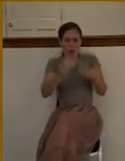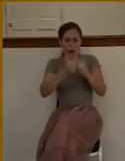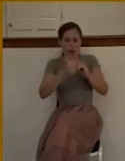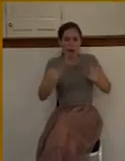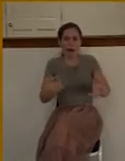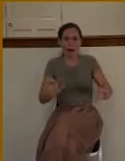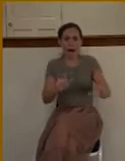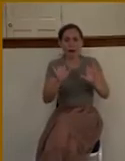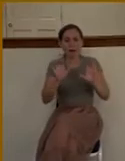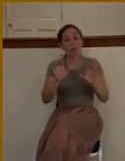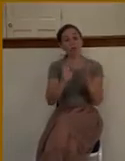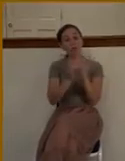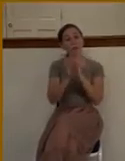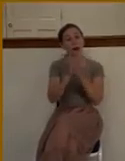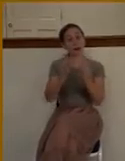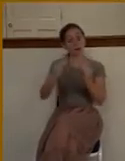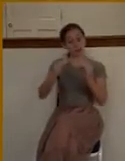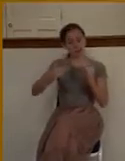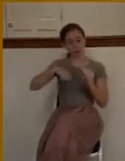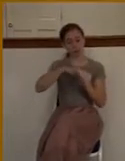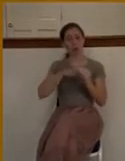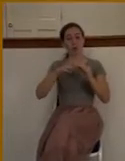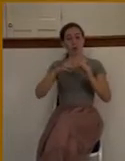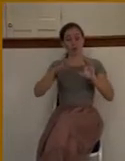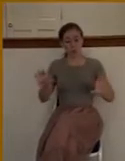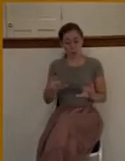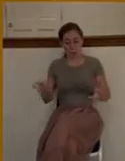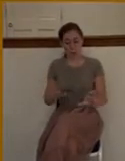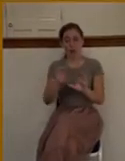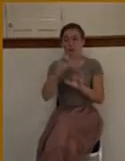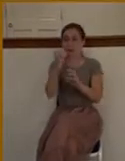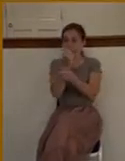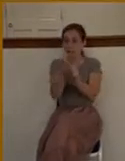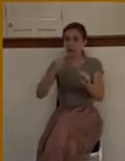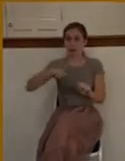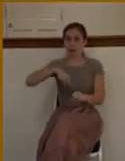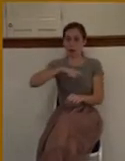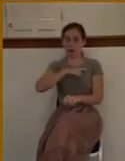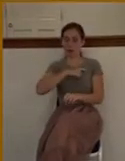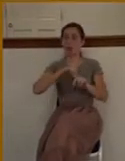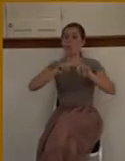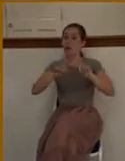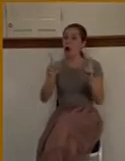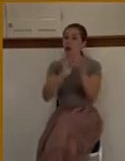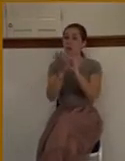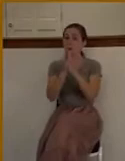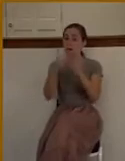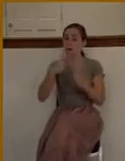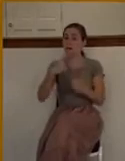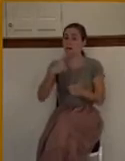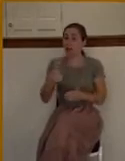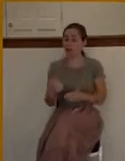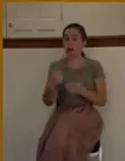works that you're saved, but the Bible does say this, that this is the work of God, that you believe on him that sent